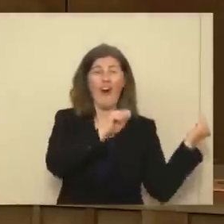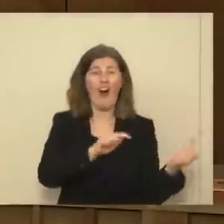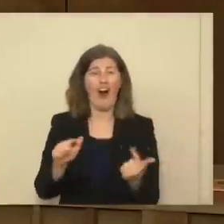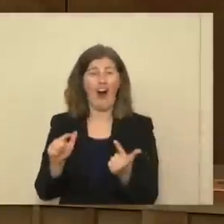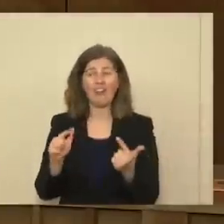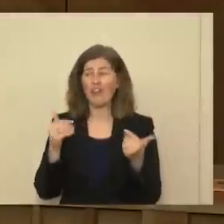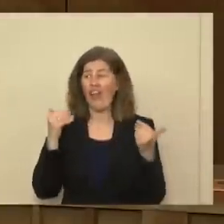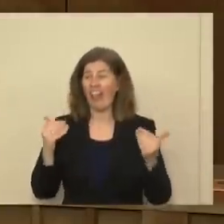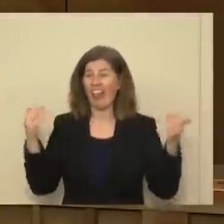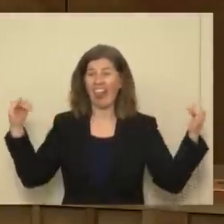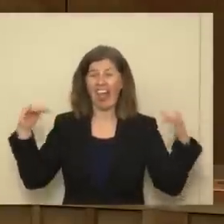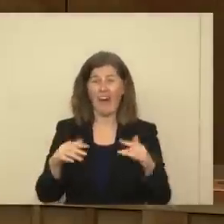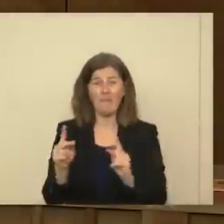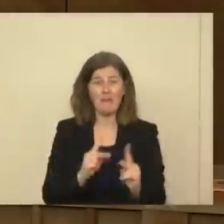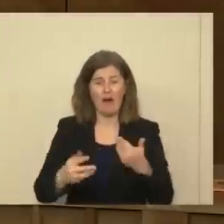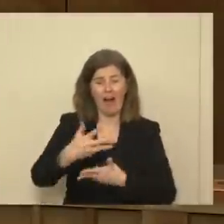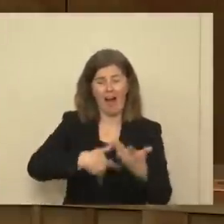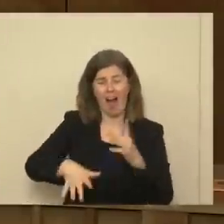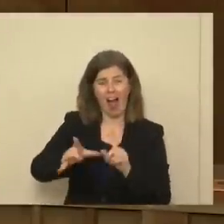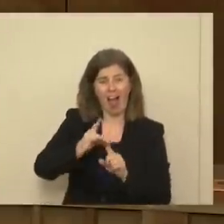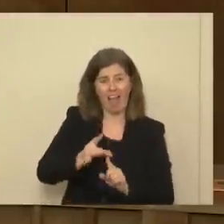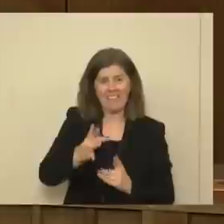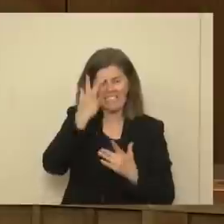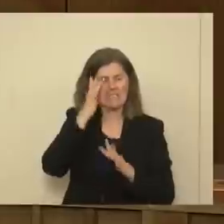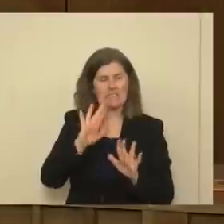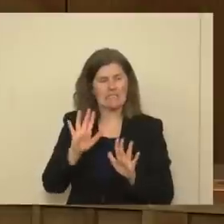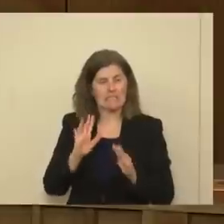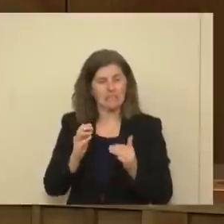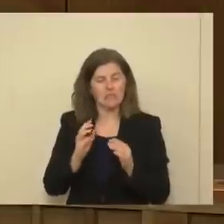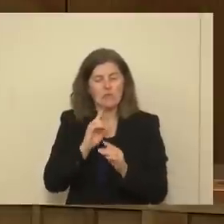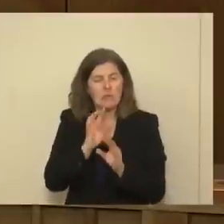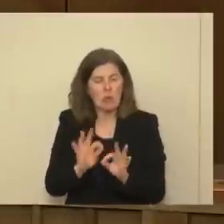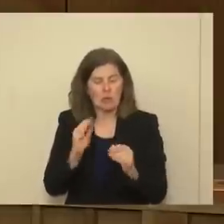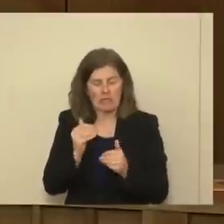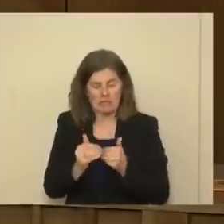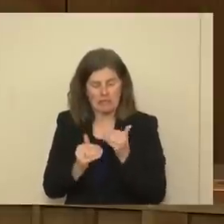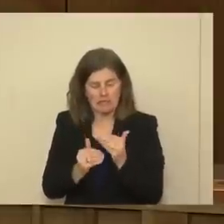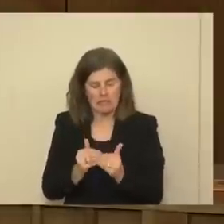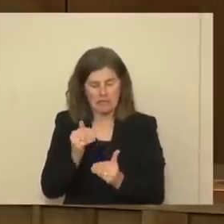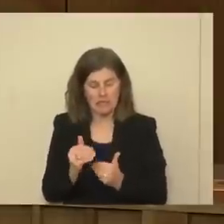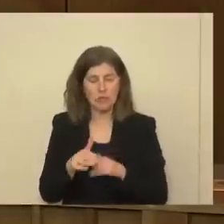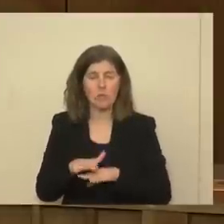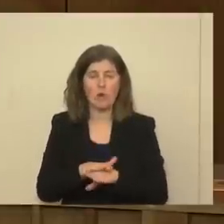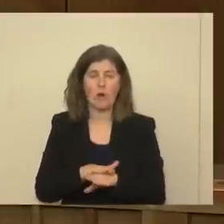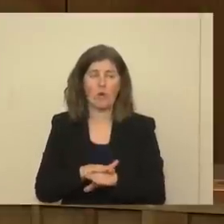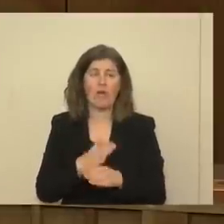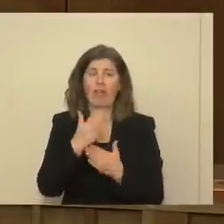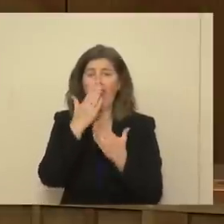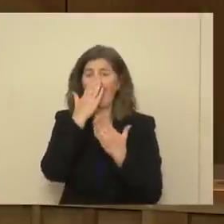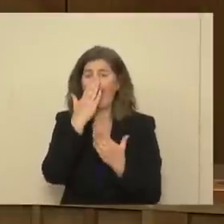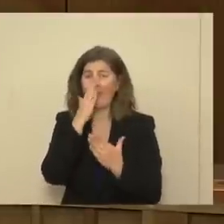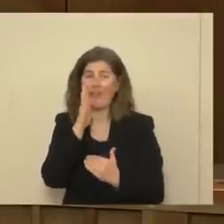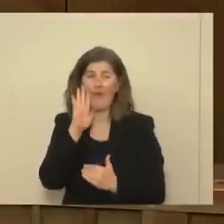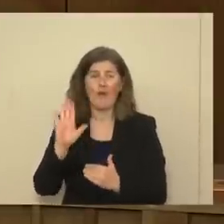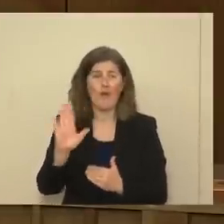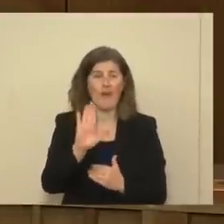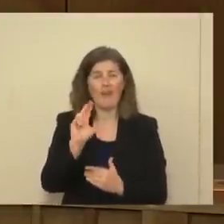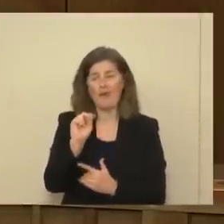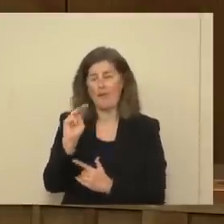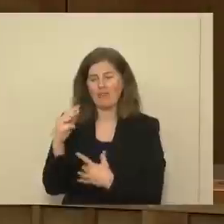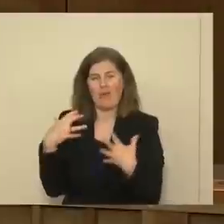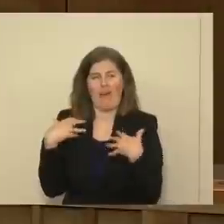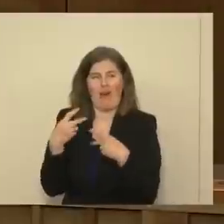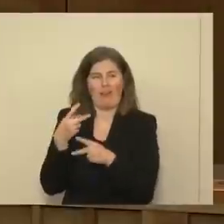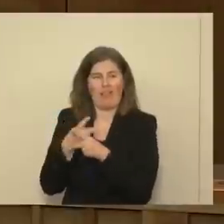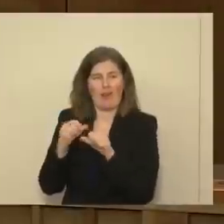to make sure that we're doing this right is really important. We just really appreciate the responsiveness of the New Mexico Health